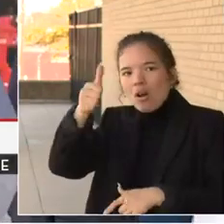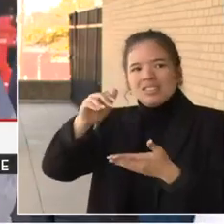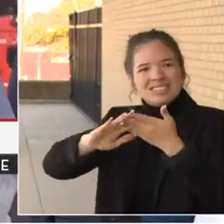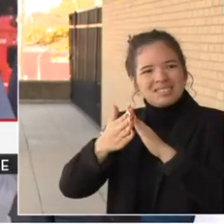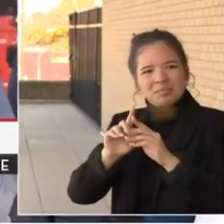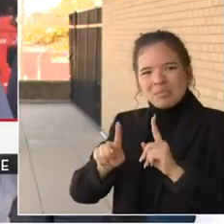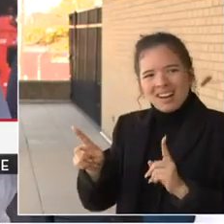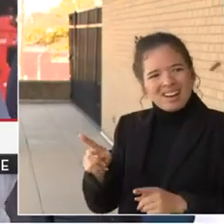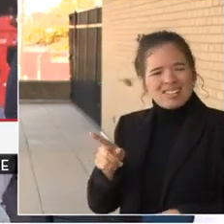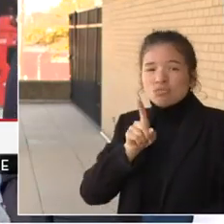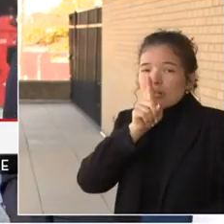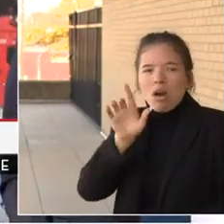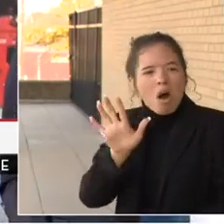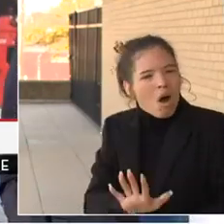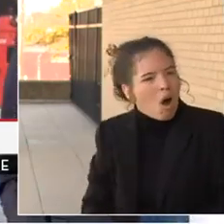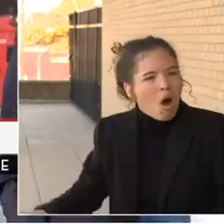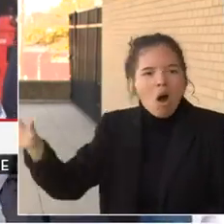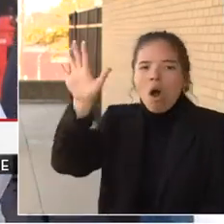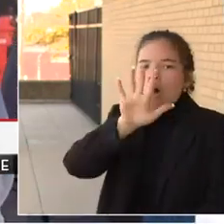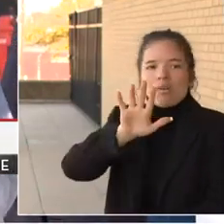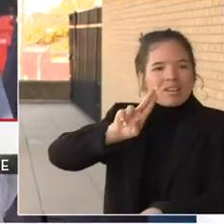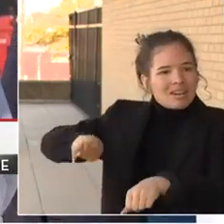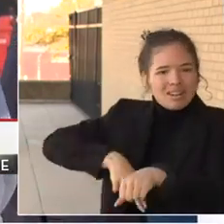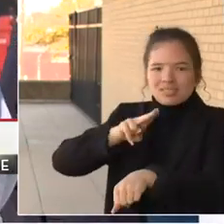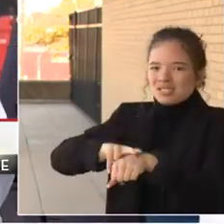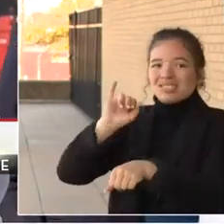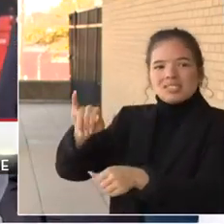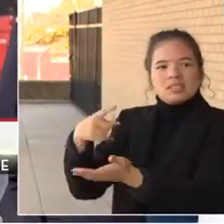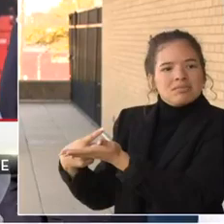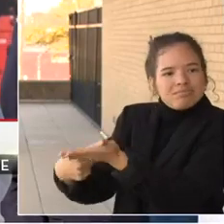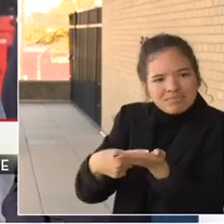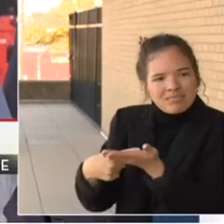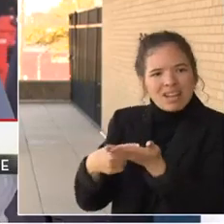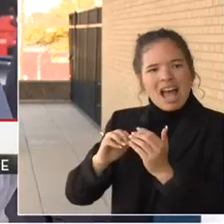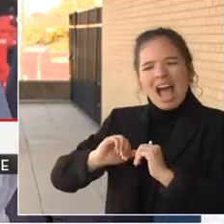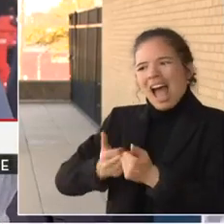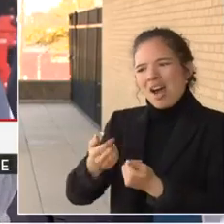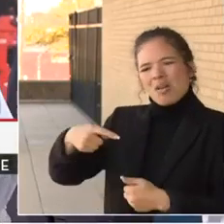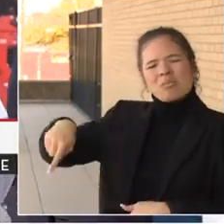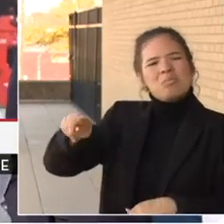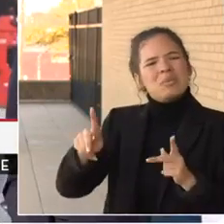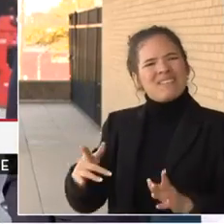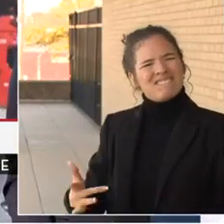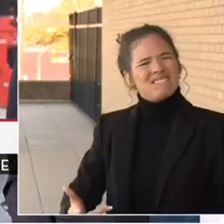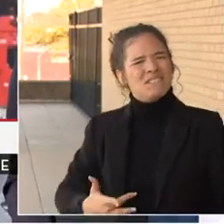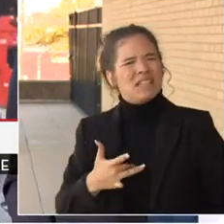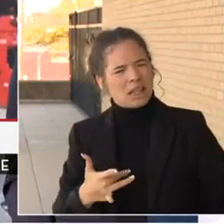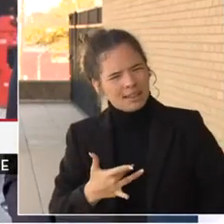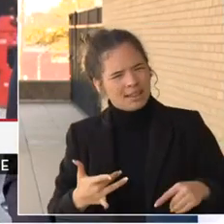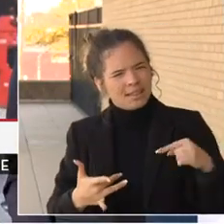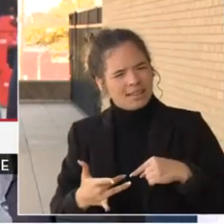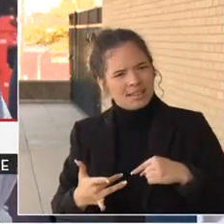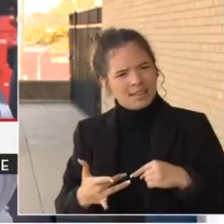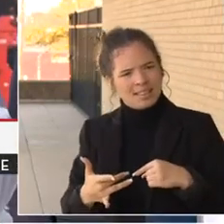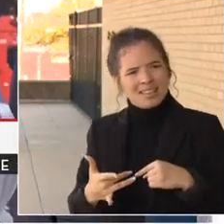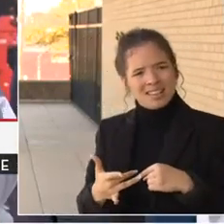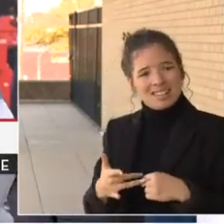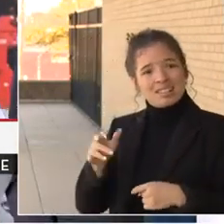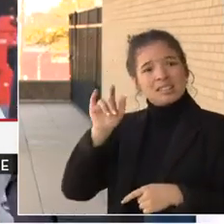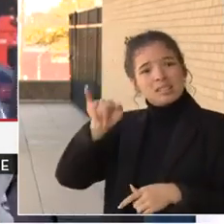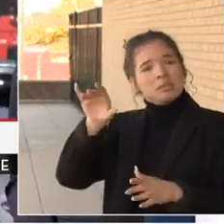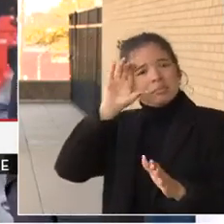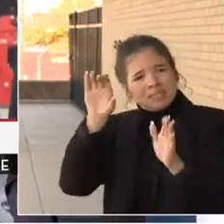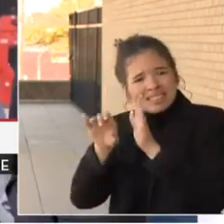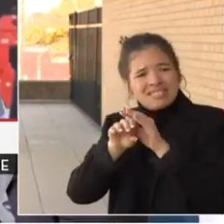a national discussion in this space about how people feel when we are putting images out. And we certainly do that. And we're